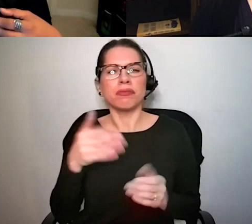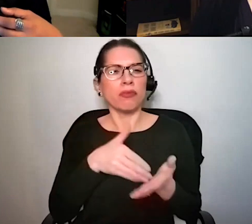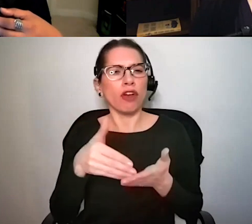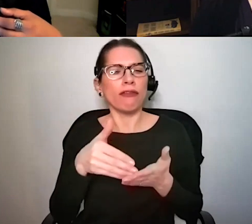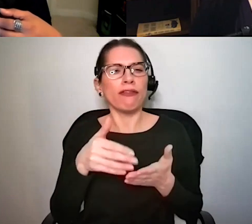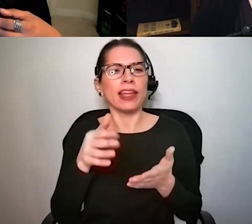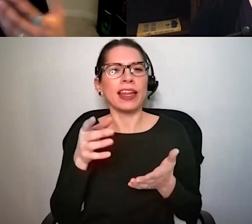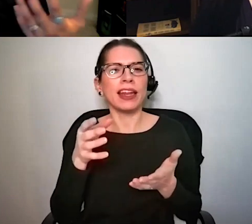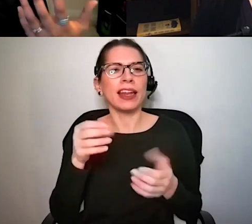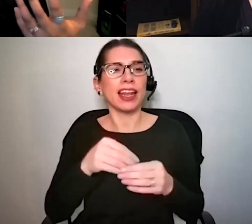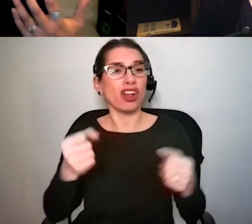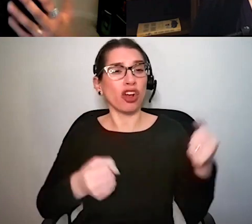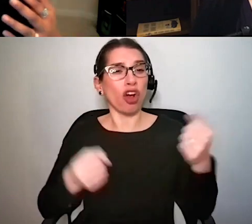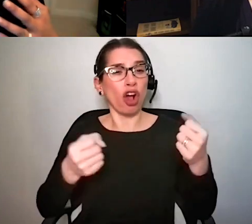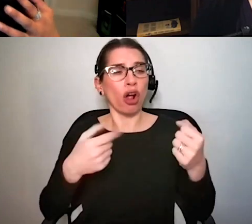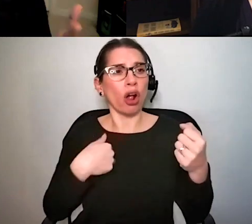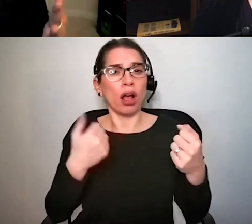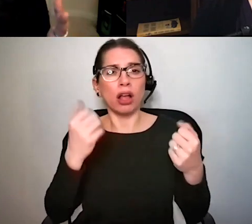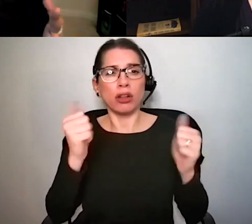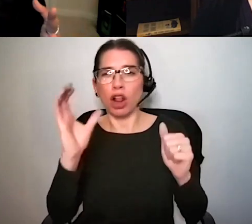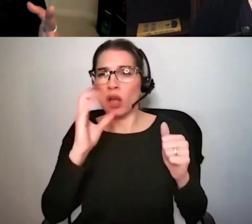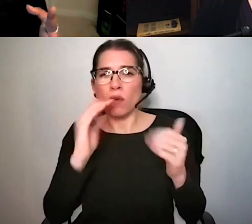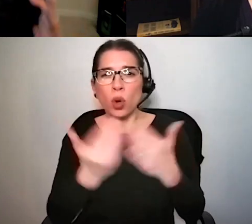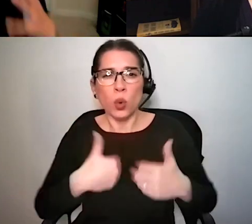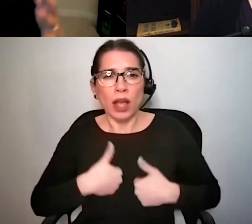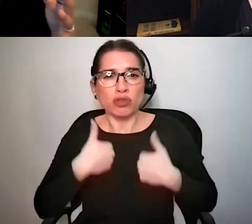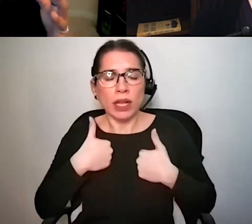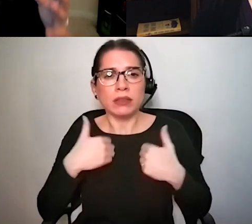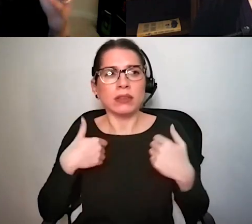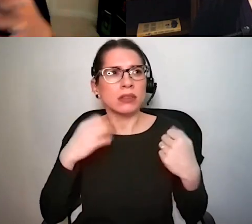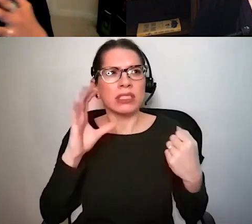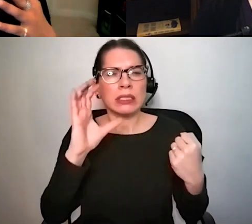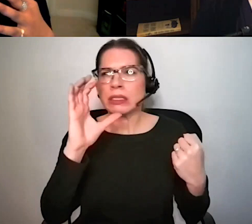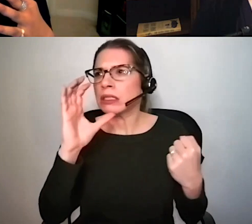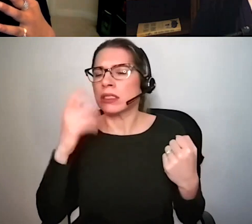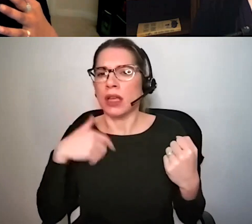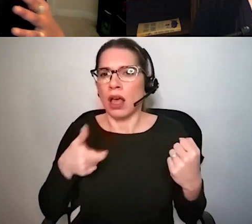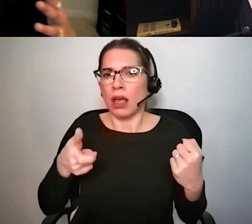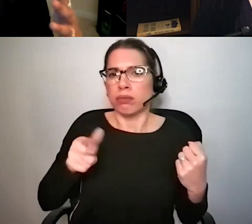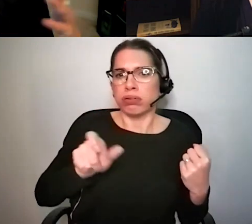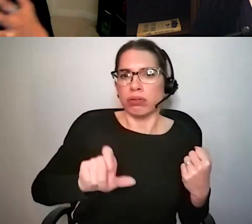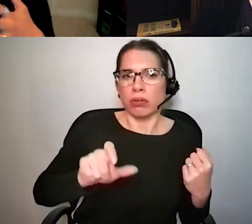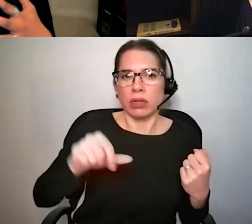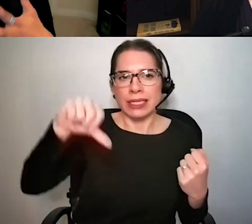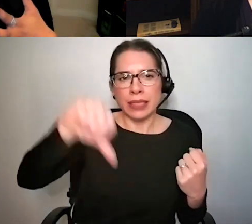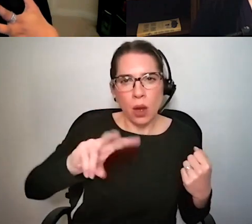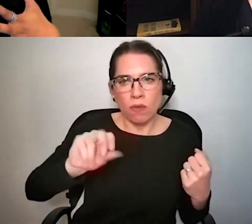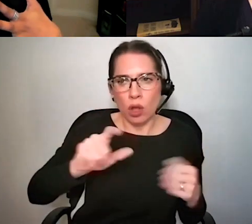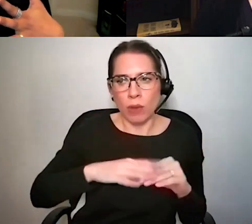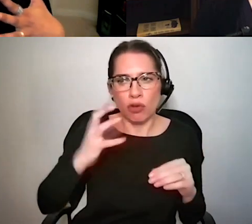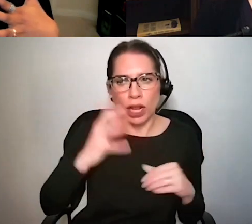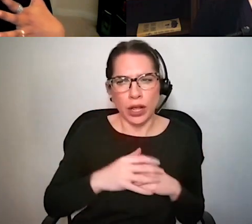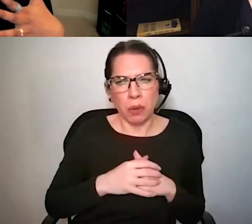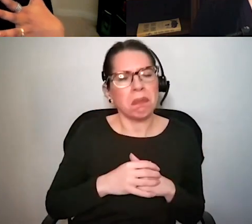turn down the radio right and this is because our sensory systems talk to each other and they can talk to each other